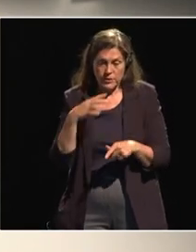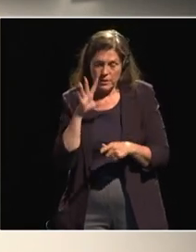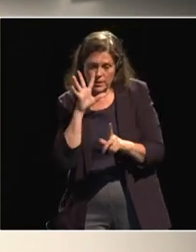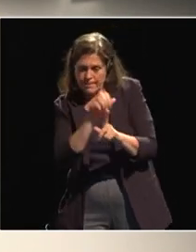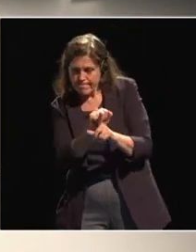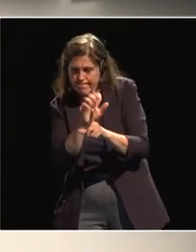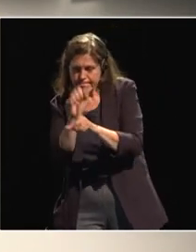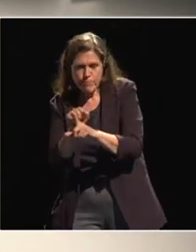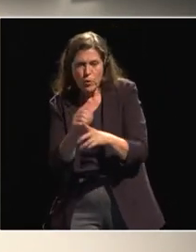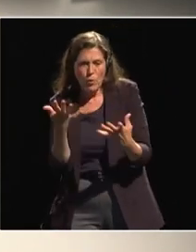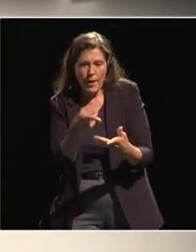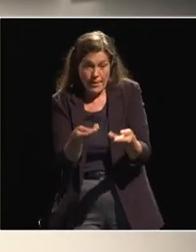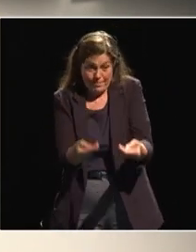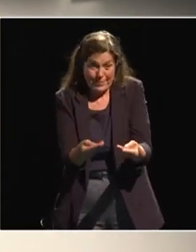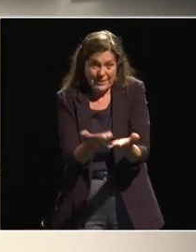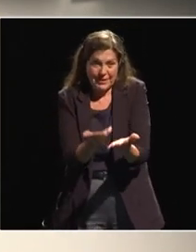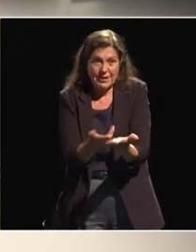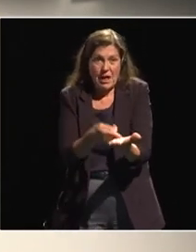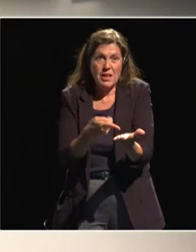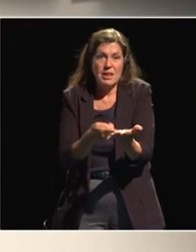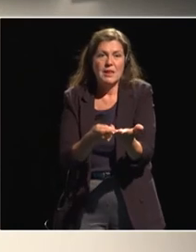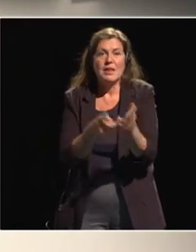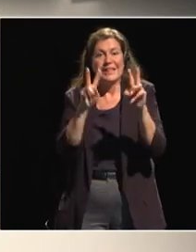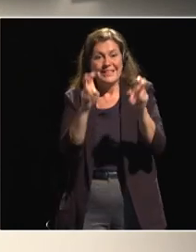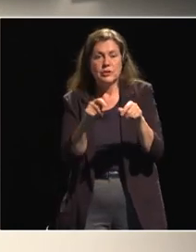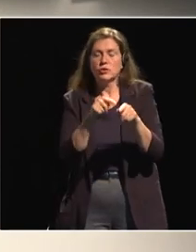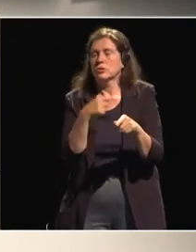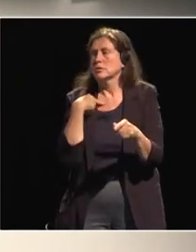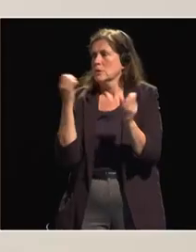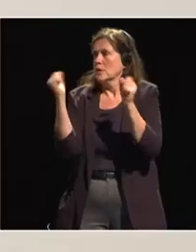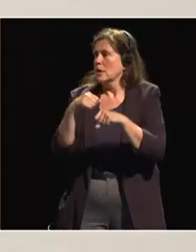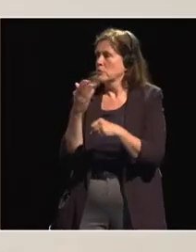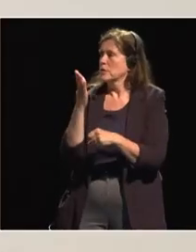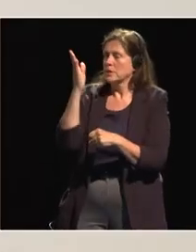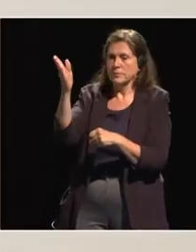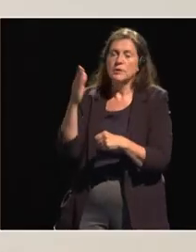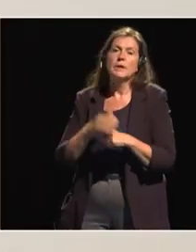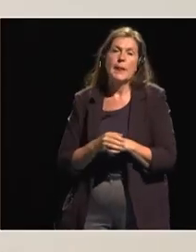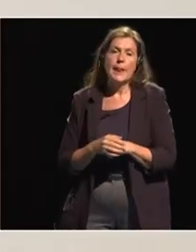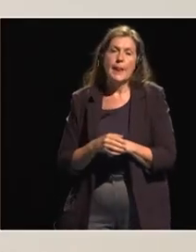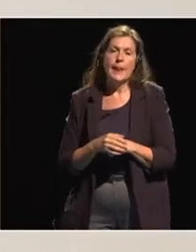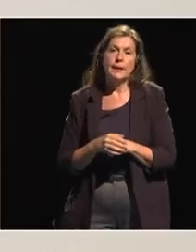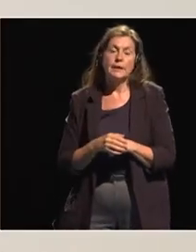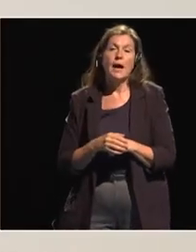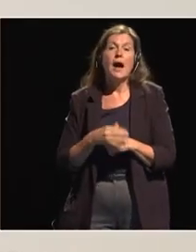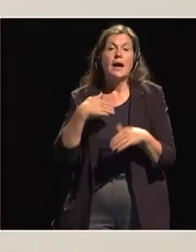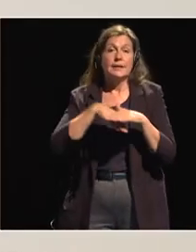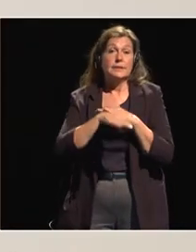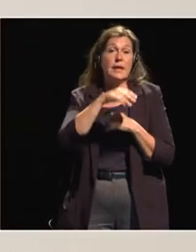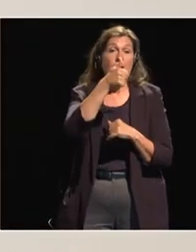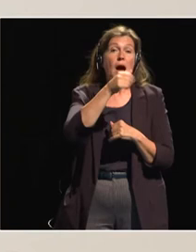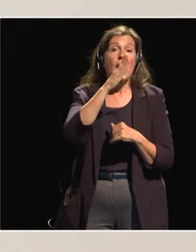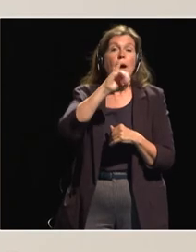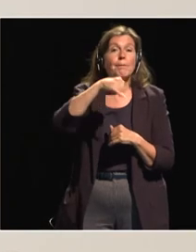issues and recommendations that we can urgently implement i agree with totally with you this is why mr sacco and i in abidjan we and